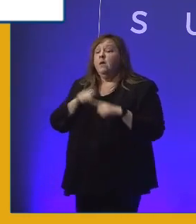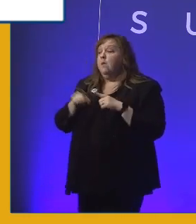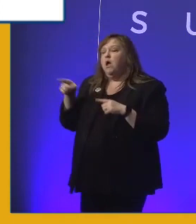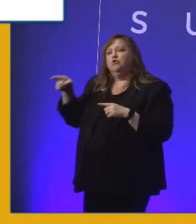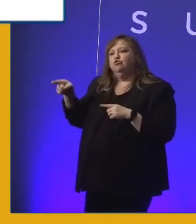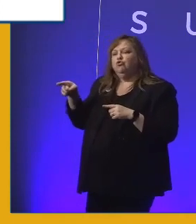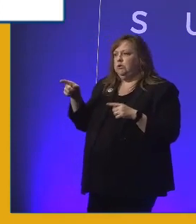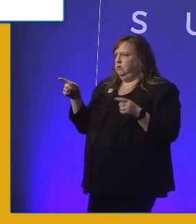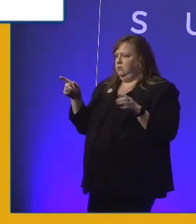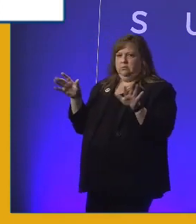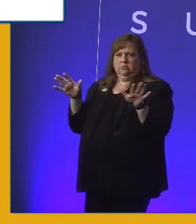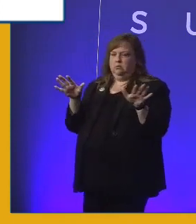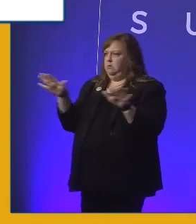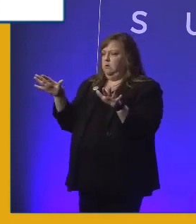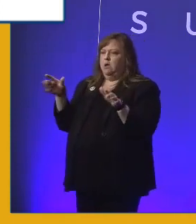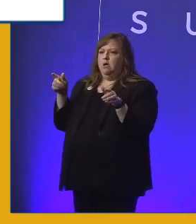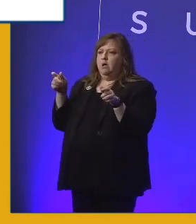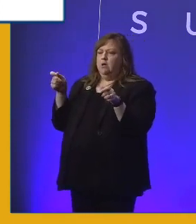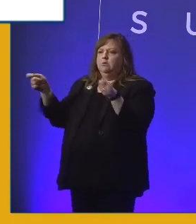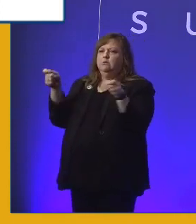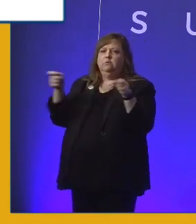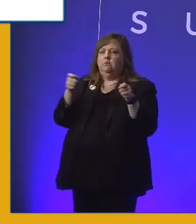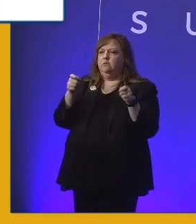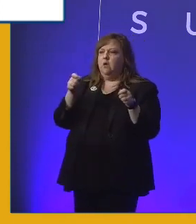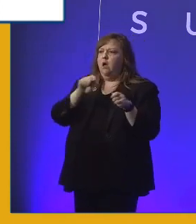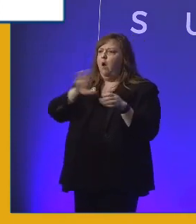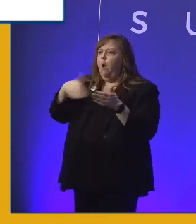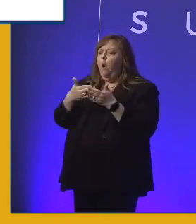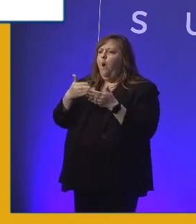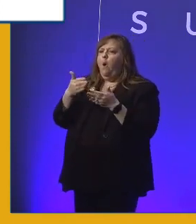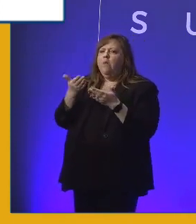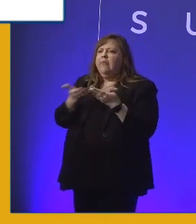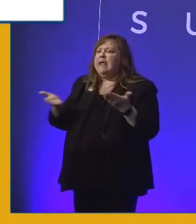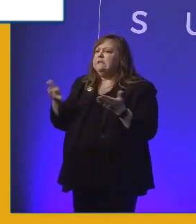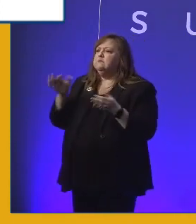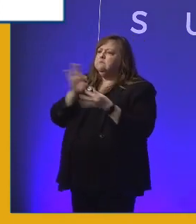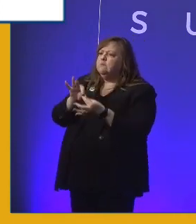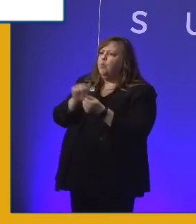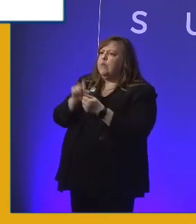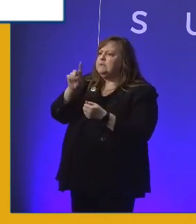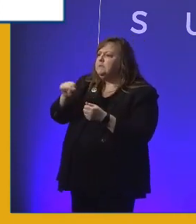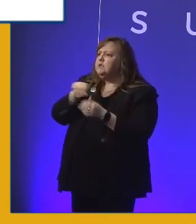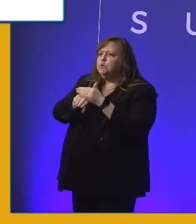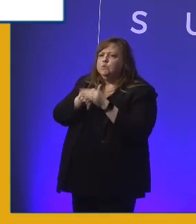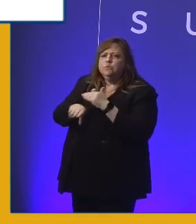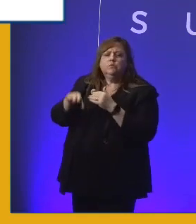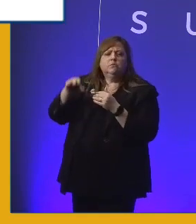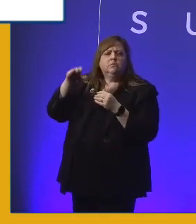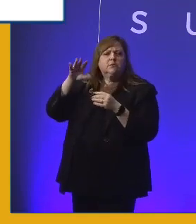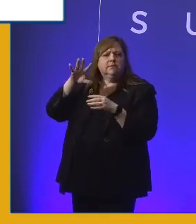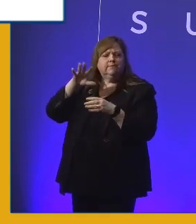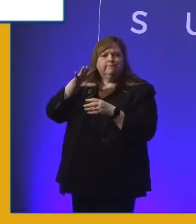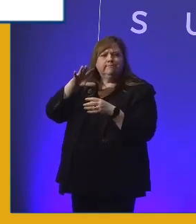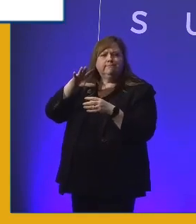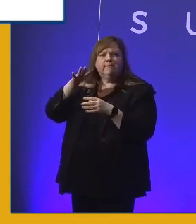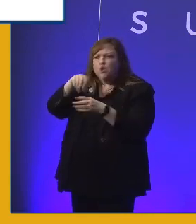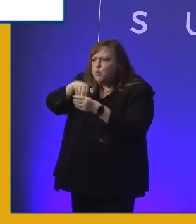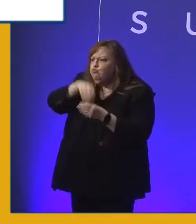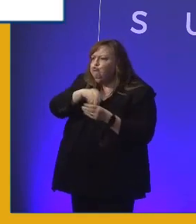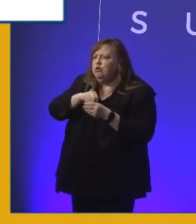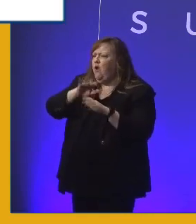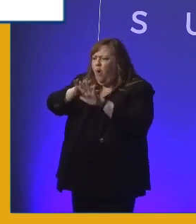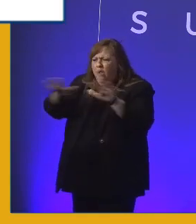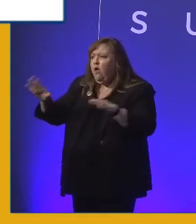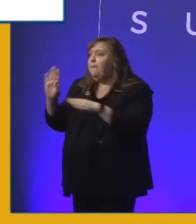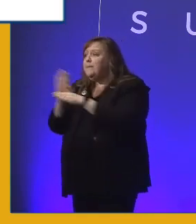other part of the business. They will all report to us on what they're doing on disability inclusion and accessibility. From our business management,